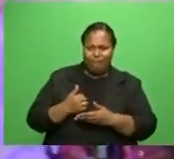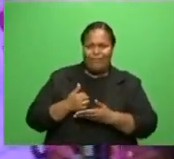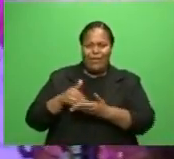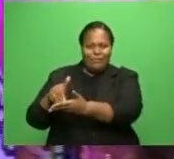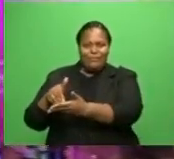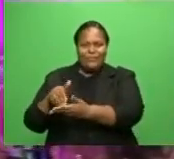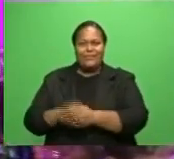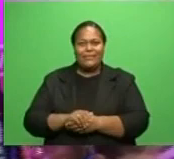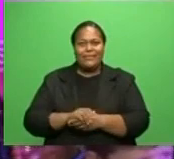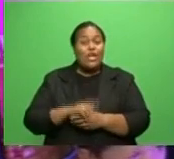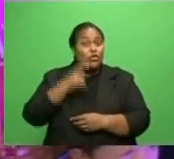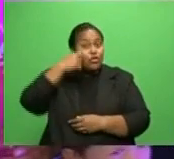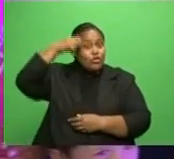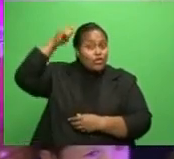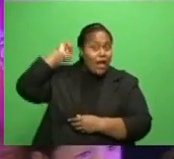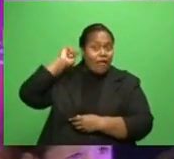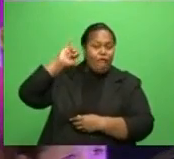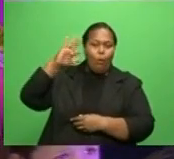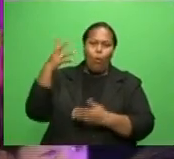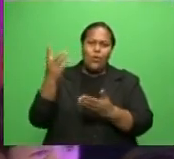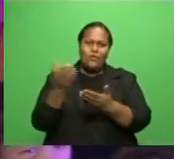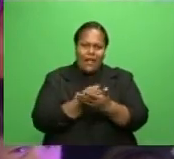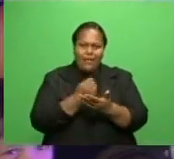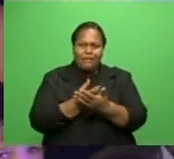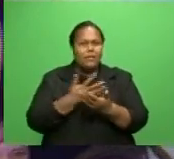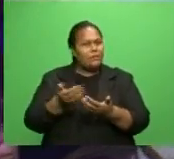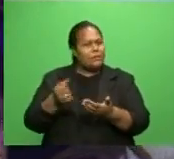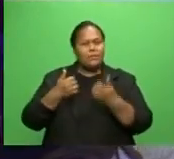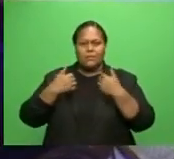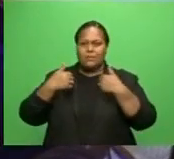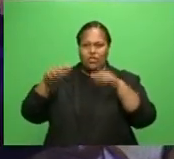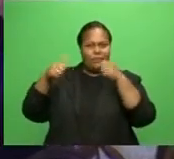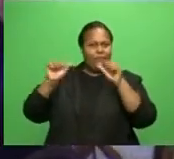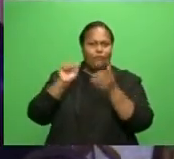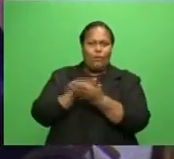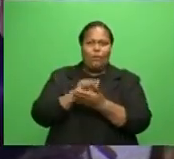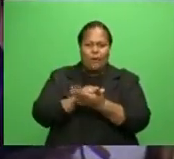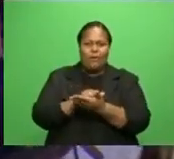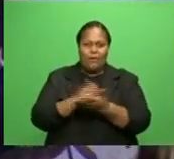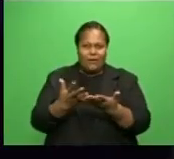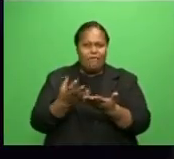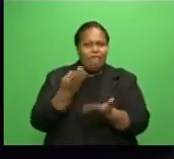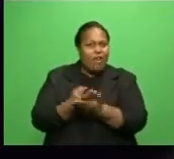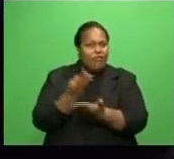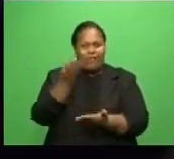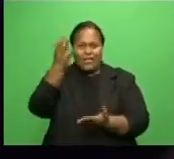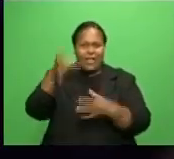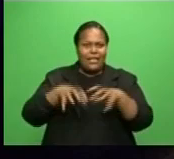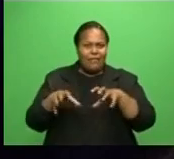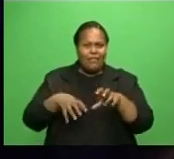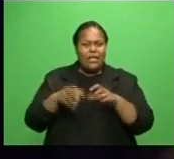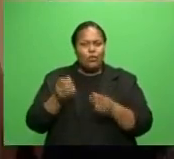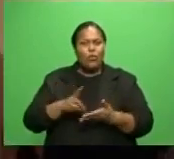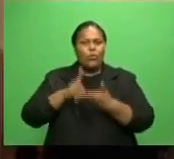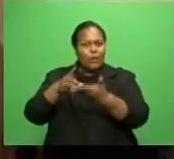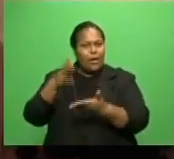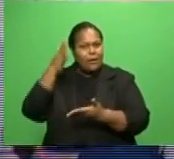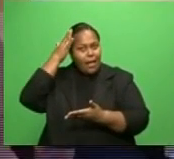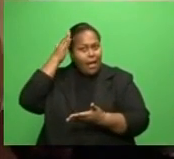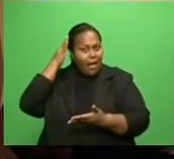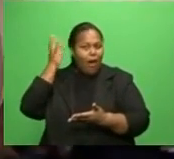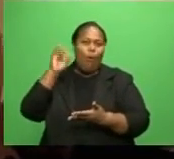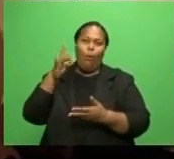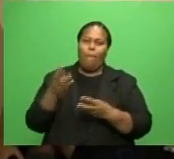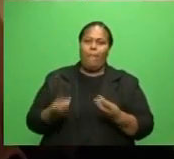Save is a successful fundraising initiative where volunteers or nominees donate their hair or money to raise awareness on